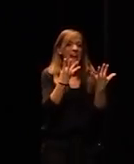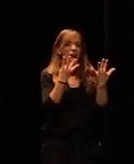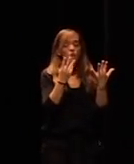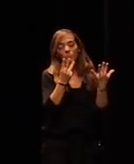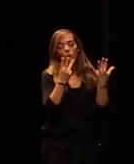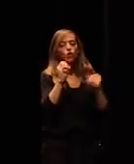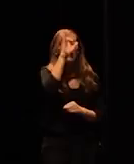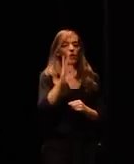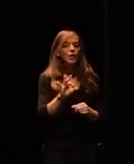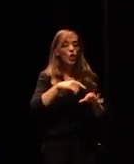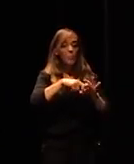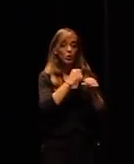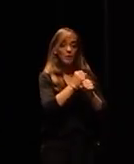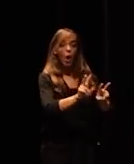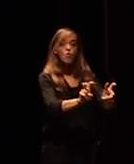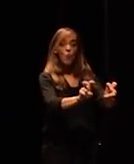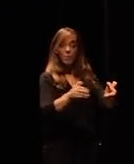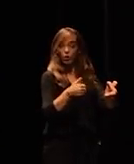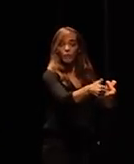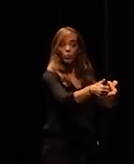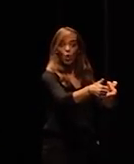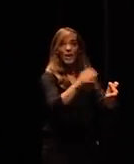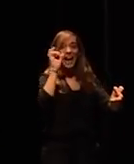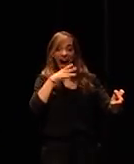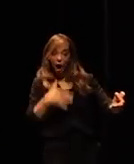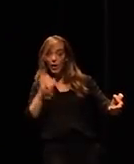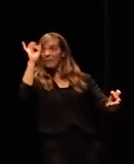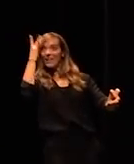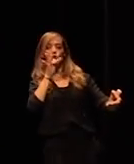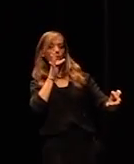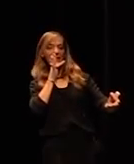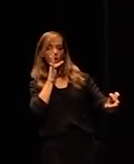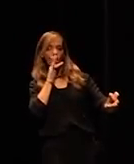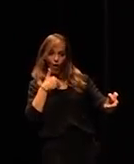yet we should not be so negative about this we should be more inventive